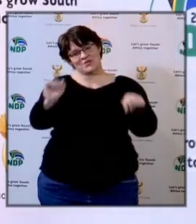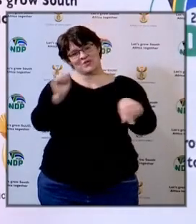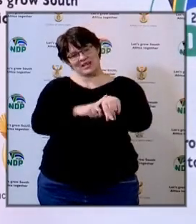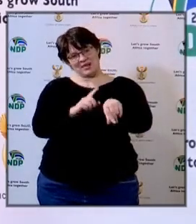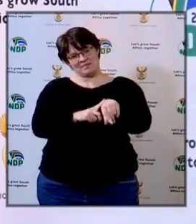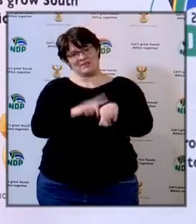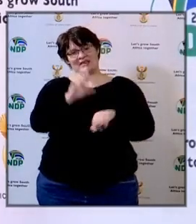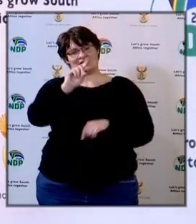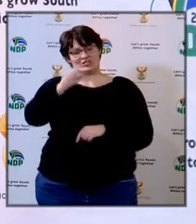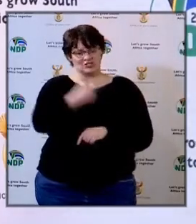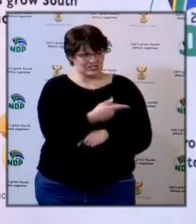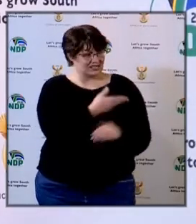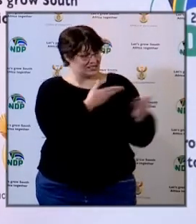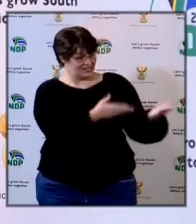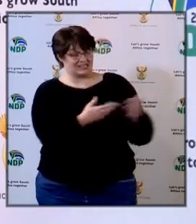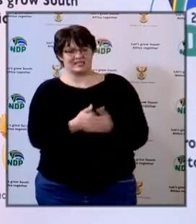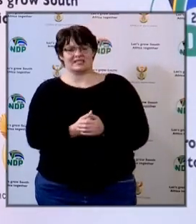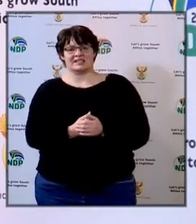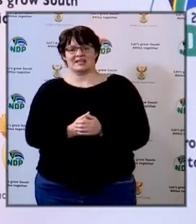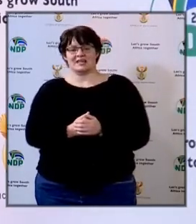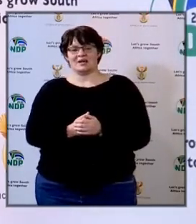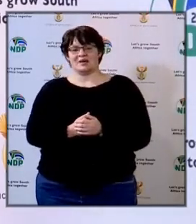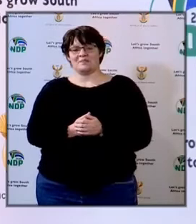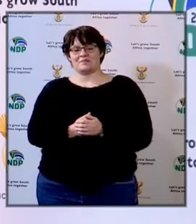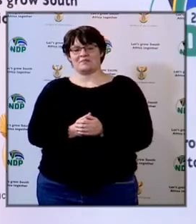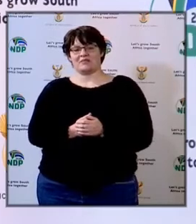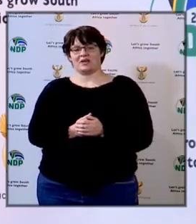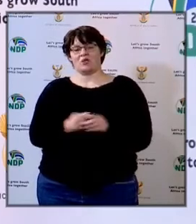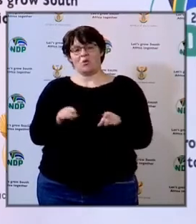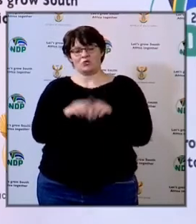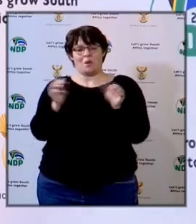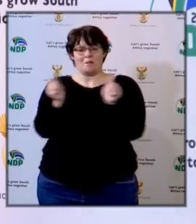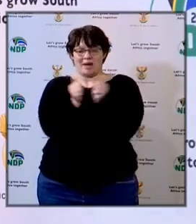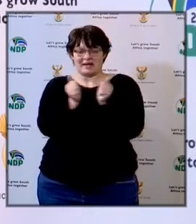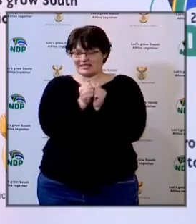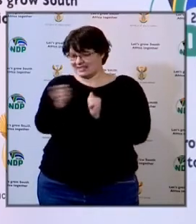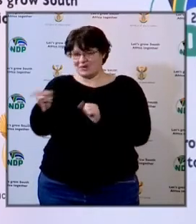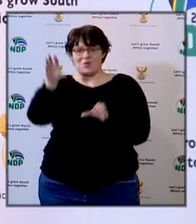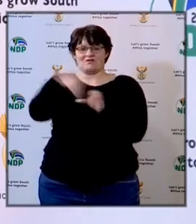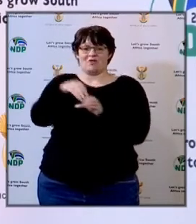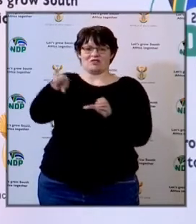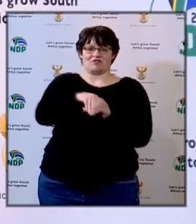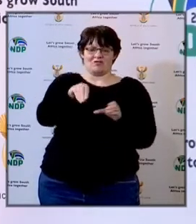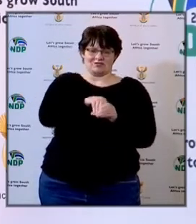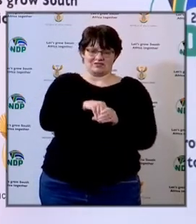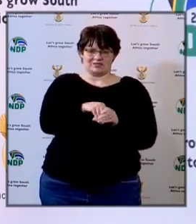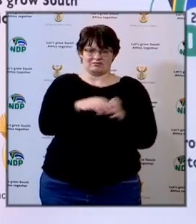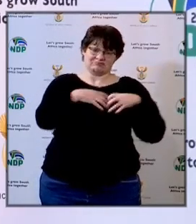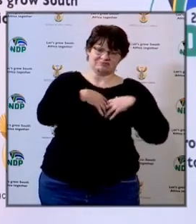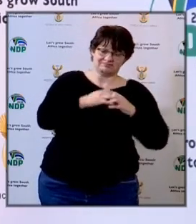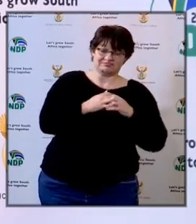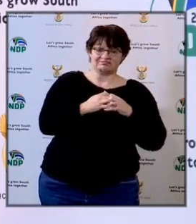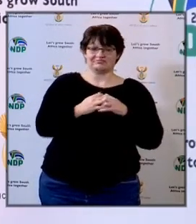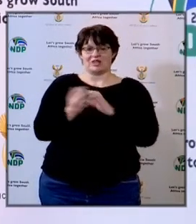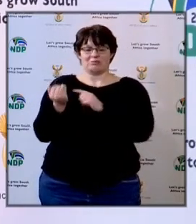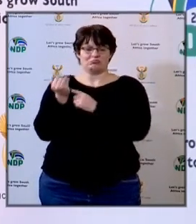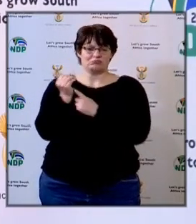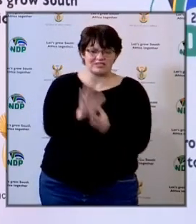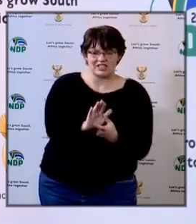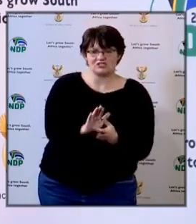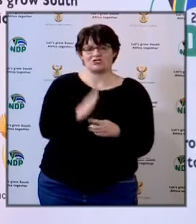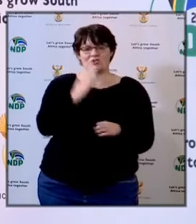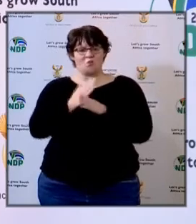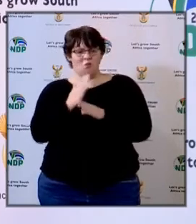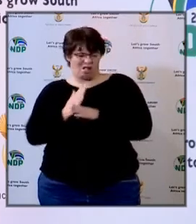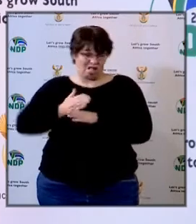DG Moeli thank you so much as well and all our partners who participated in putting together all the presentations and the